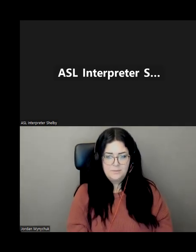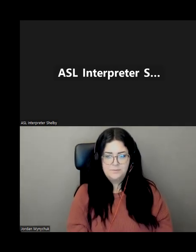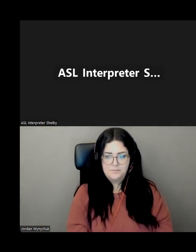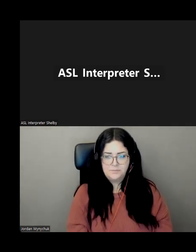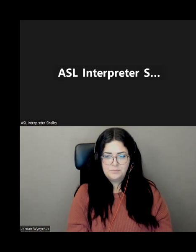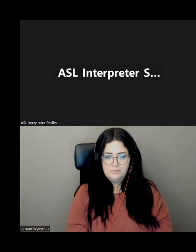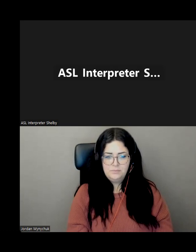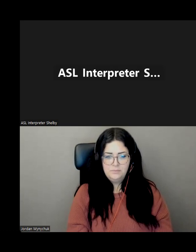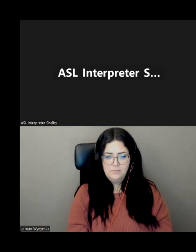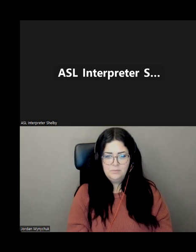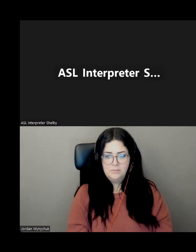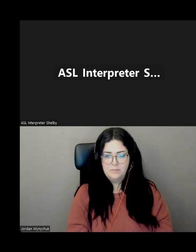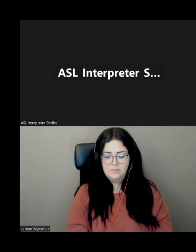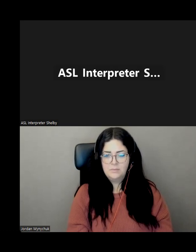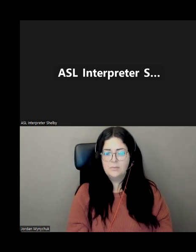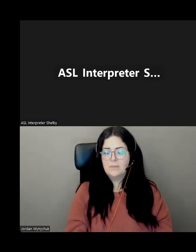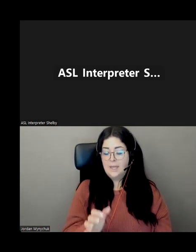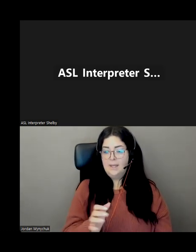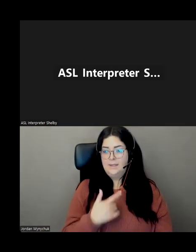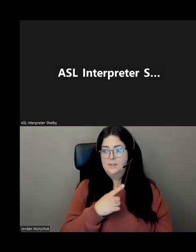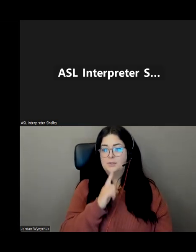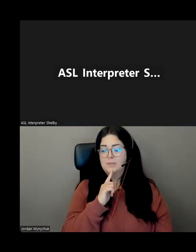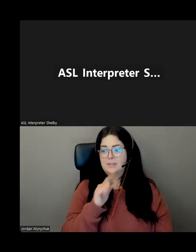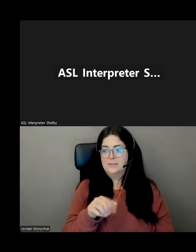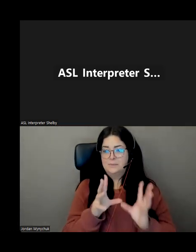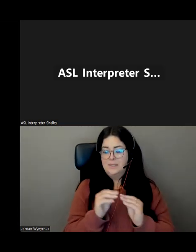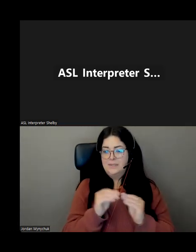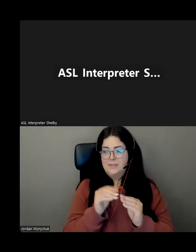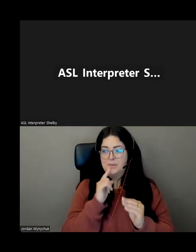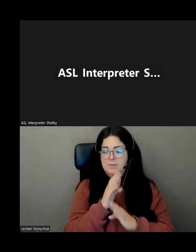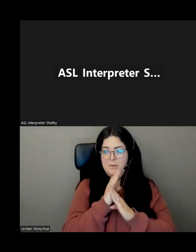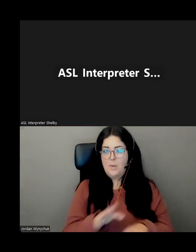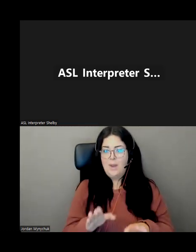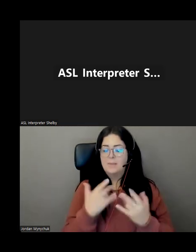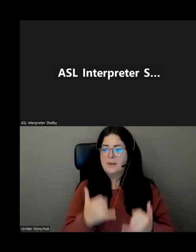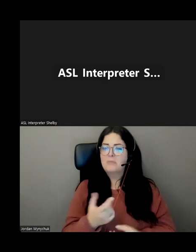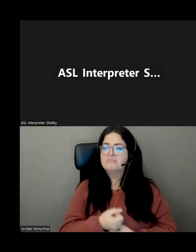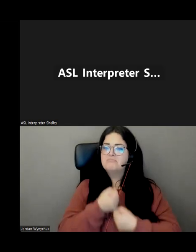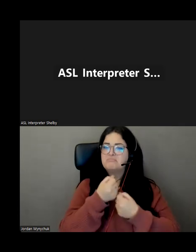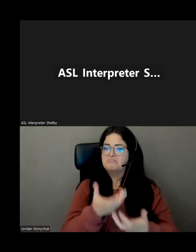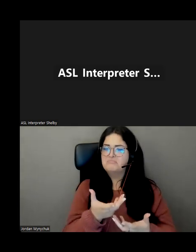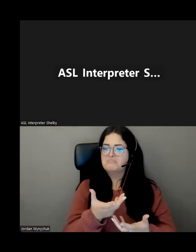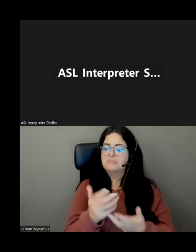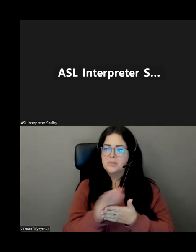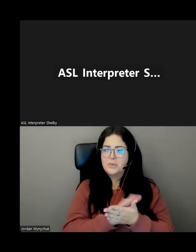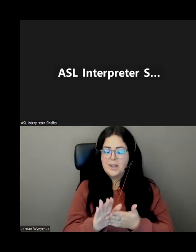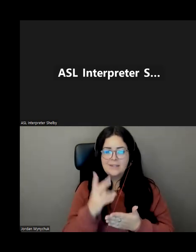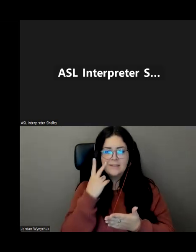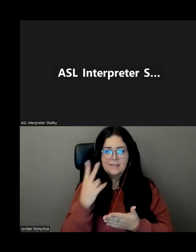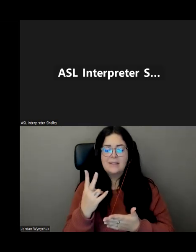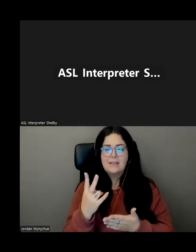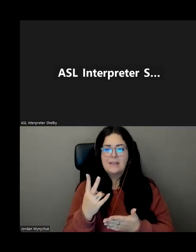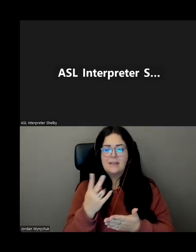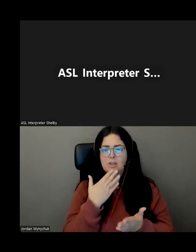was gonna be silent but i've really appreciated this and it is really nice to see that these opportunities for